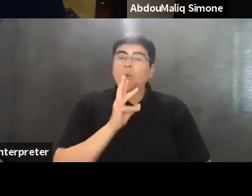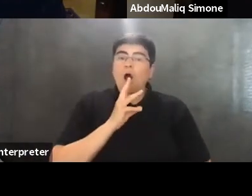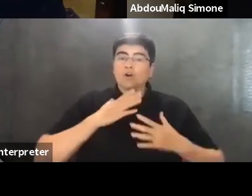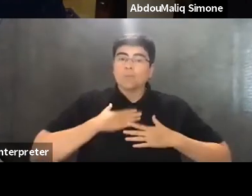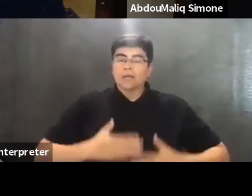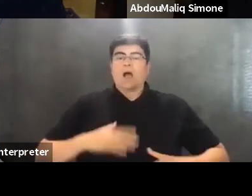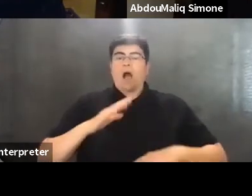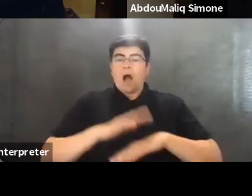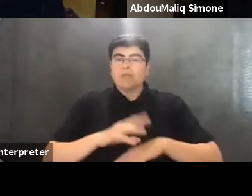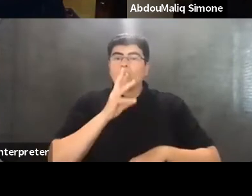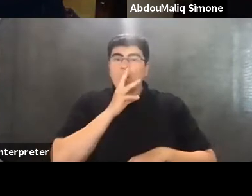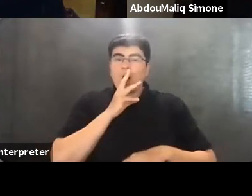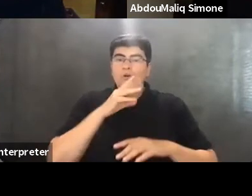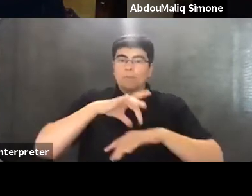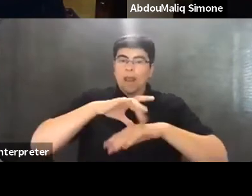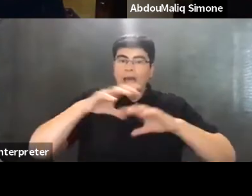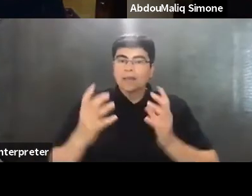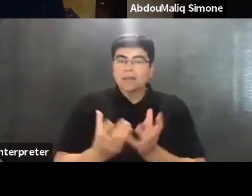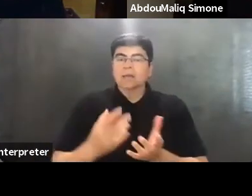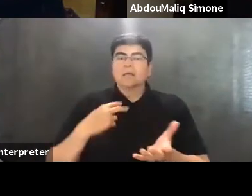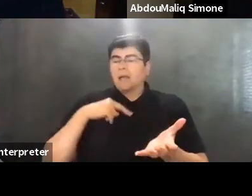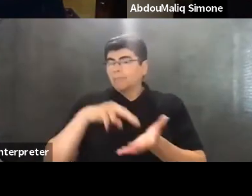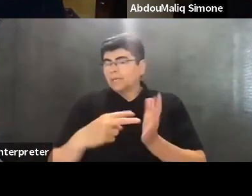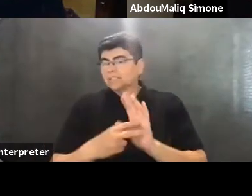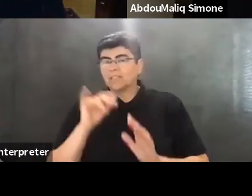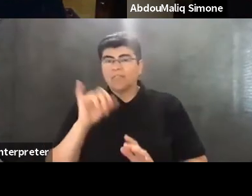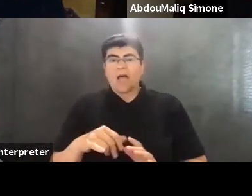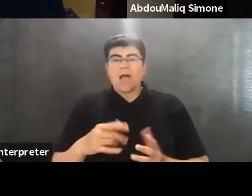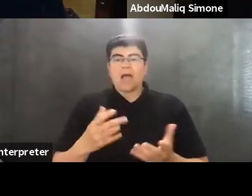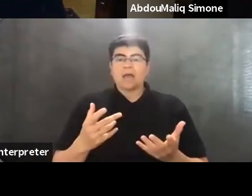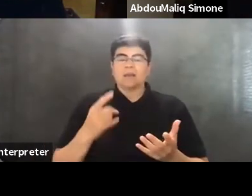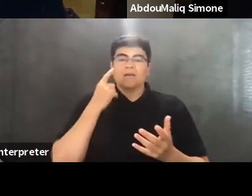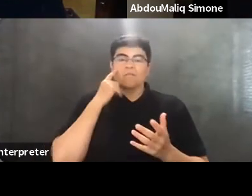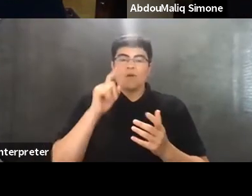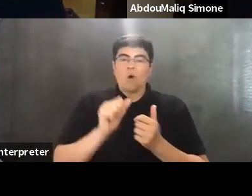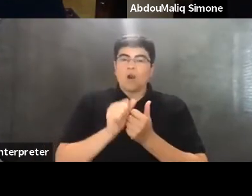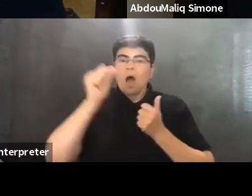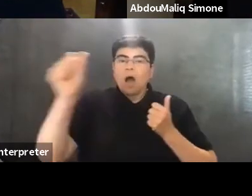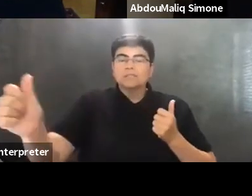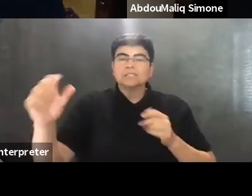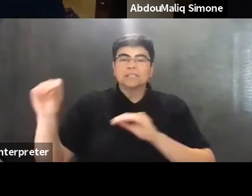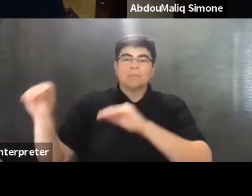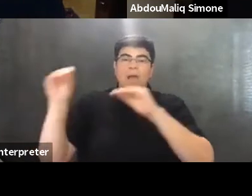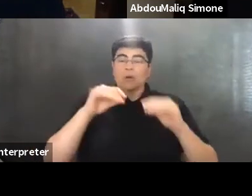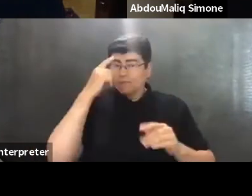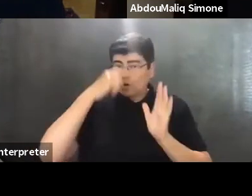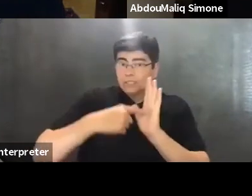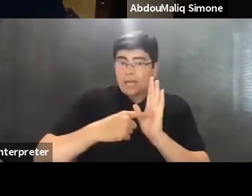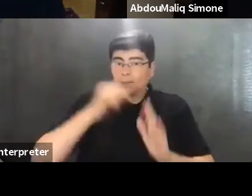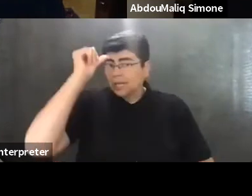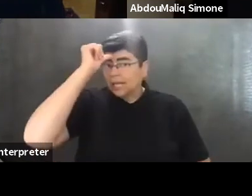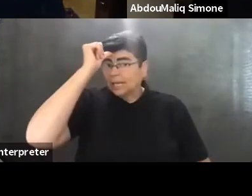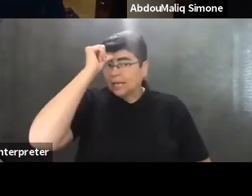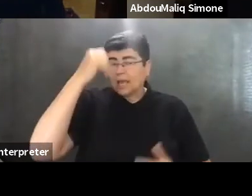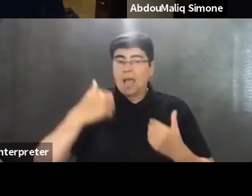water planet. It means that for the many long distance migrants who, for example, in India, have